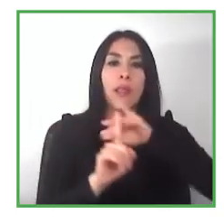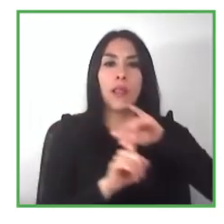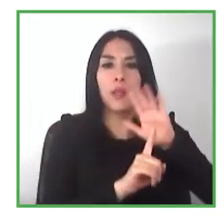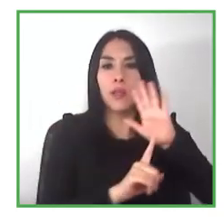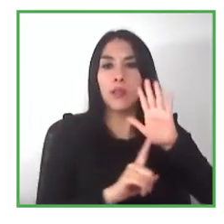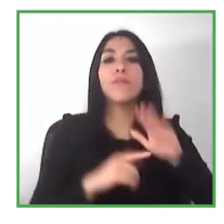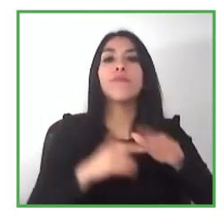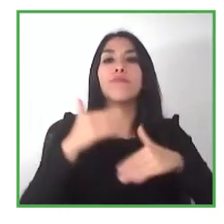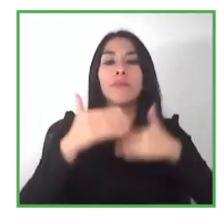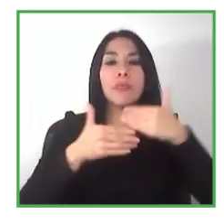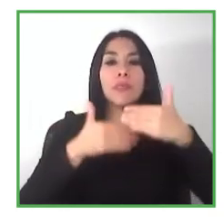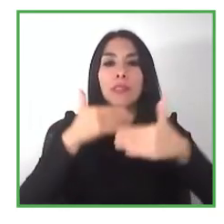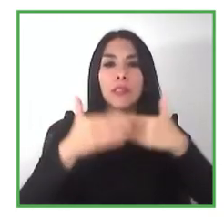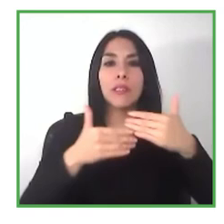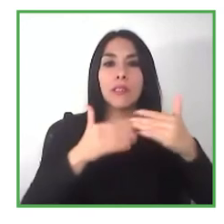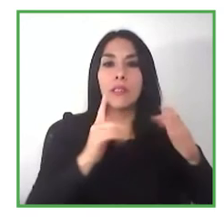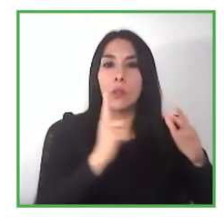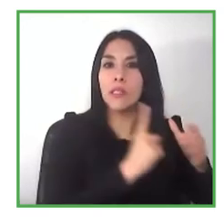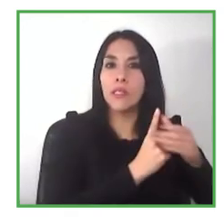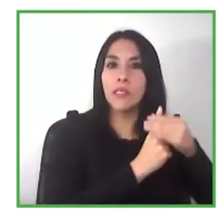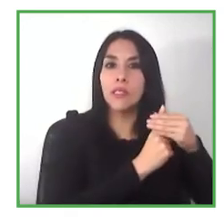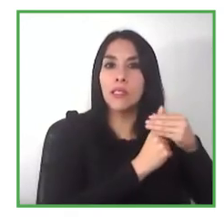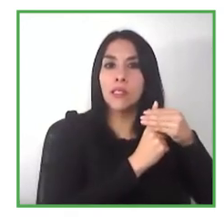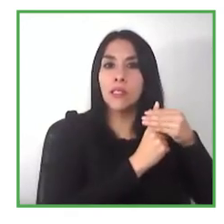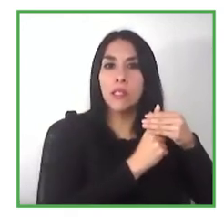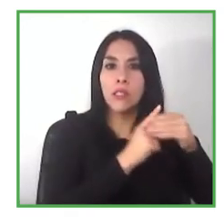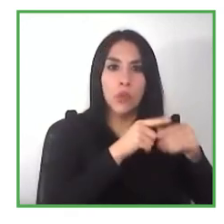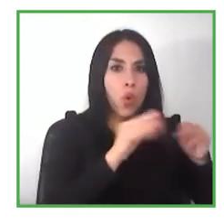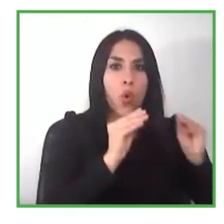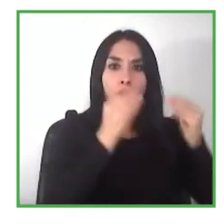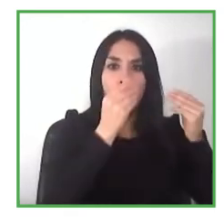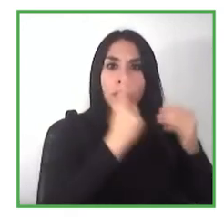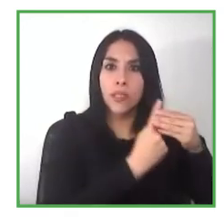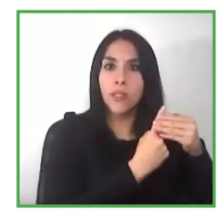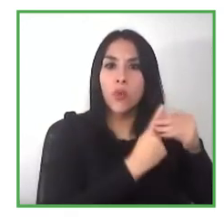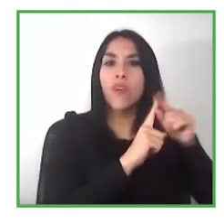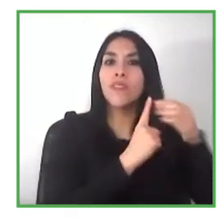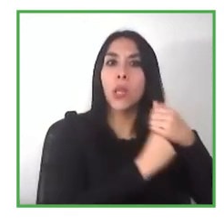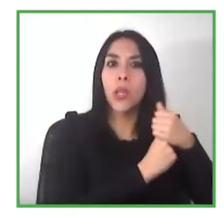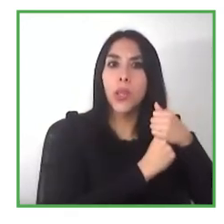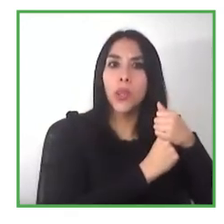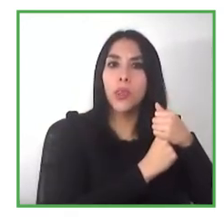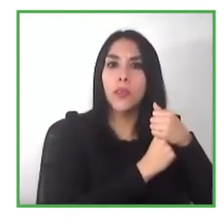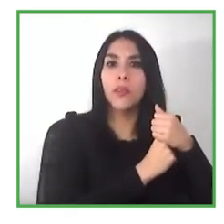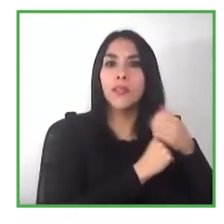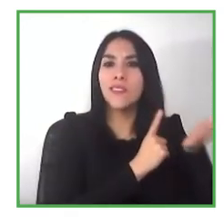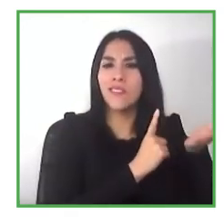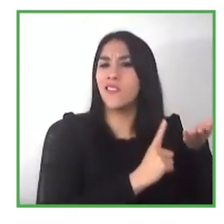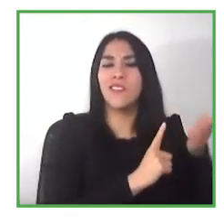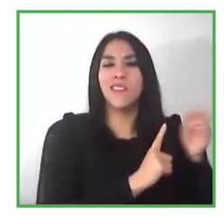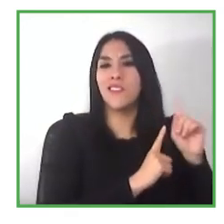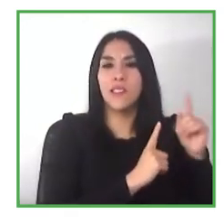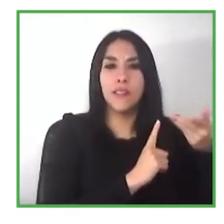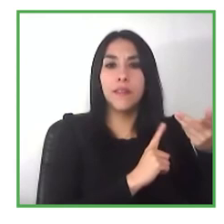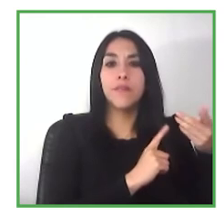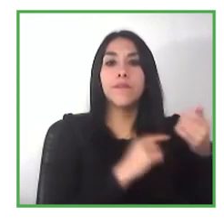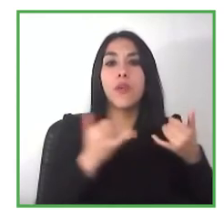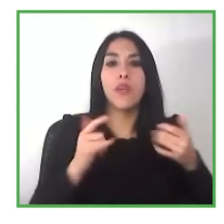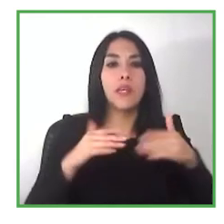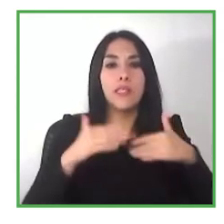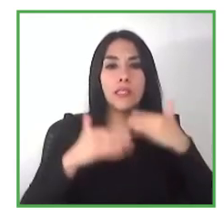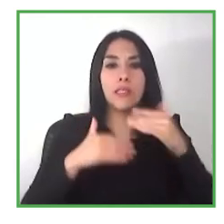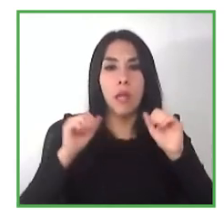it happens the same at work so it's sometimes the employer let's say the owner